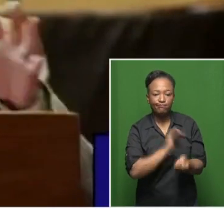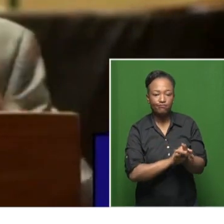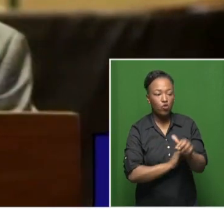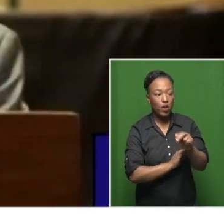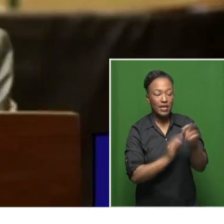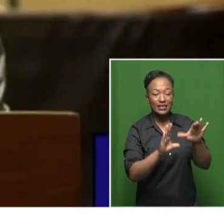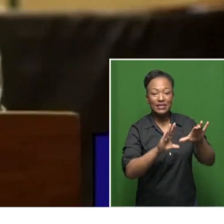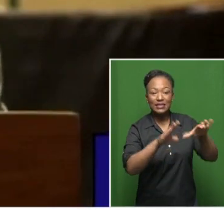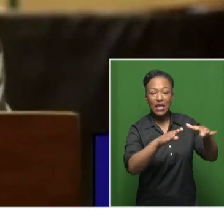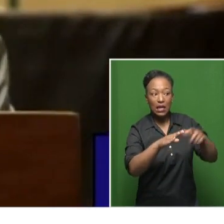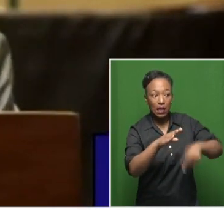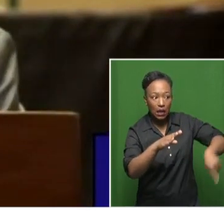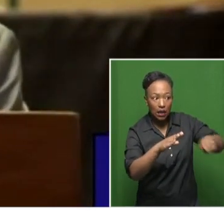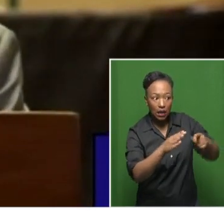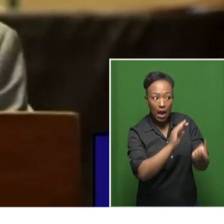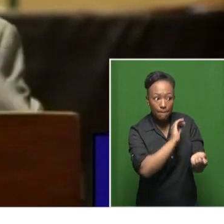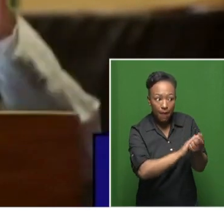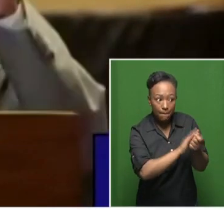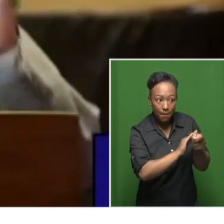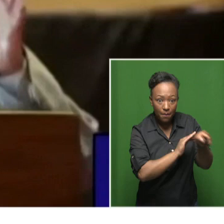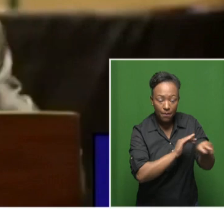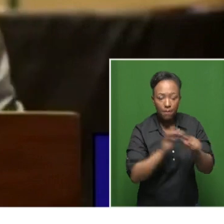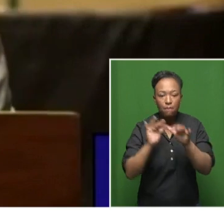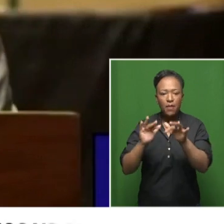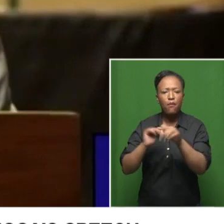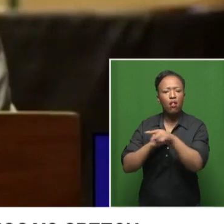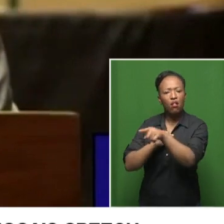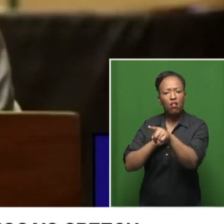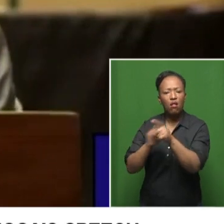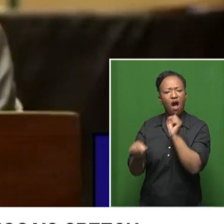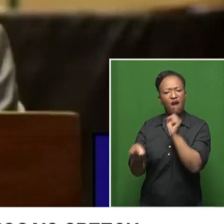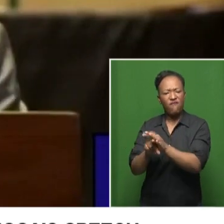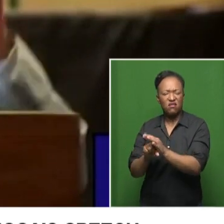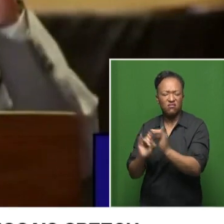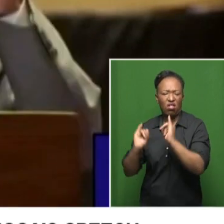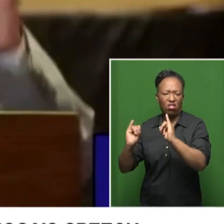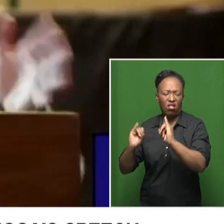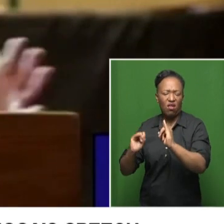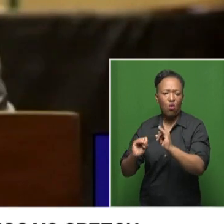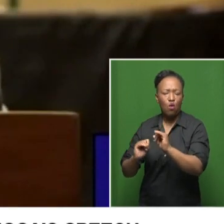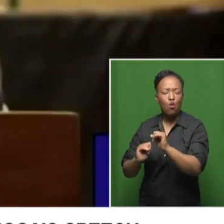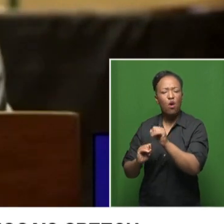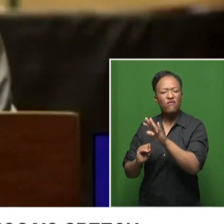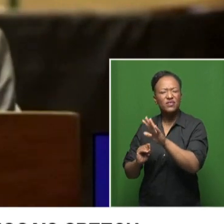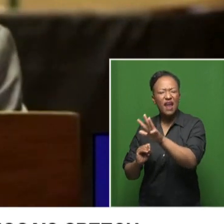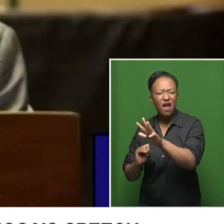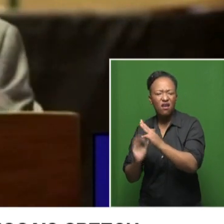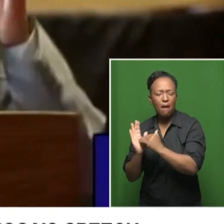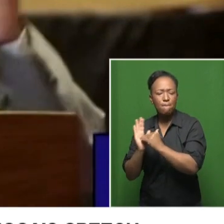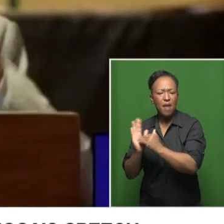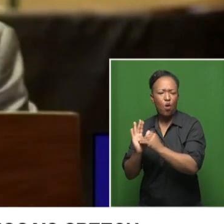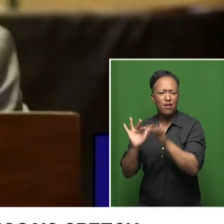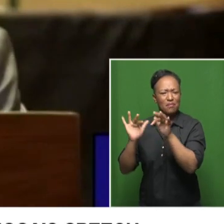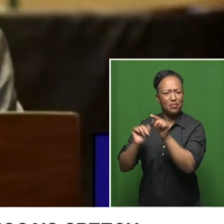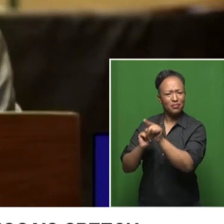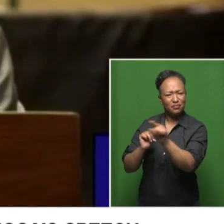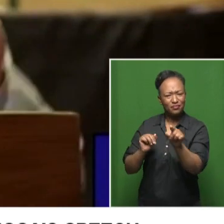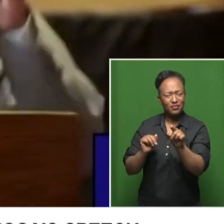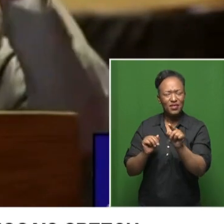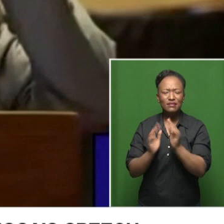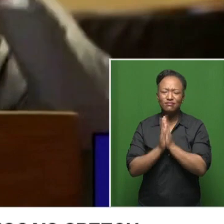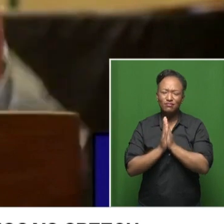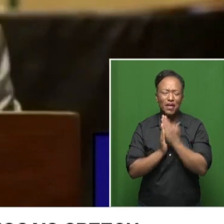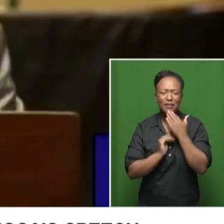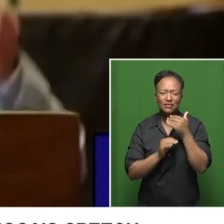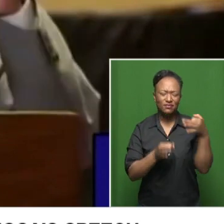million people in this country. So my plea to you is to put your differences aside, to agree, to agree,